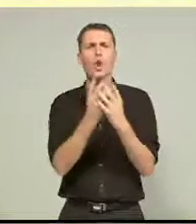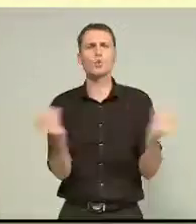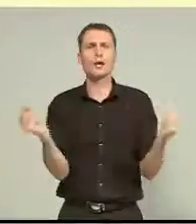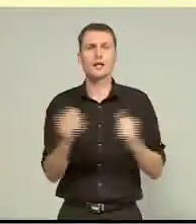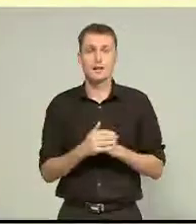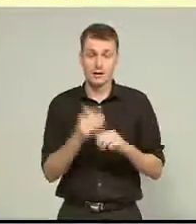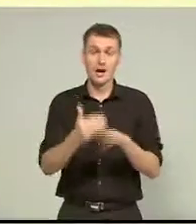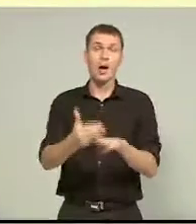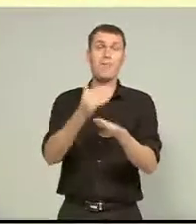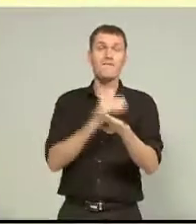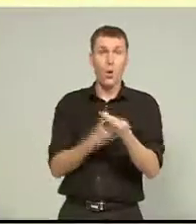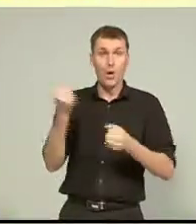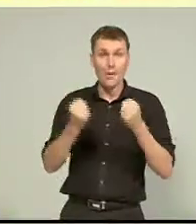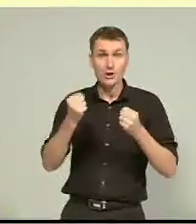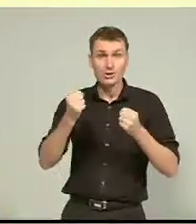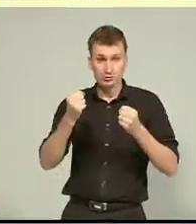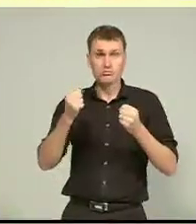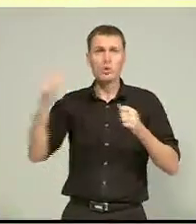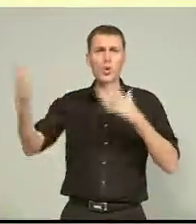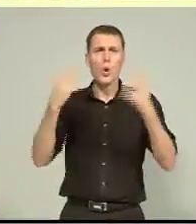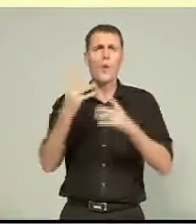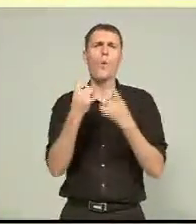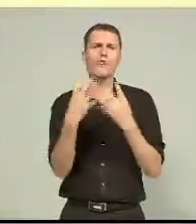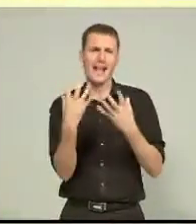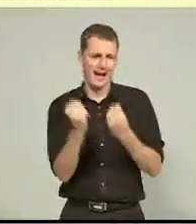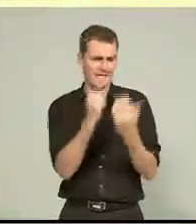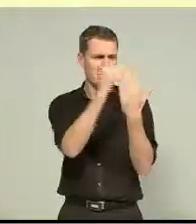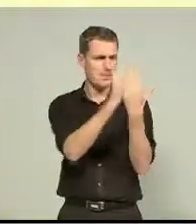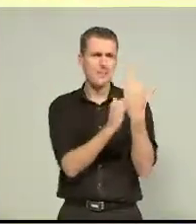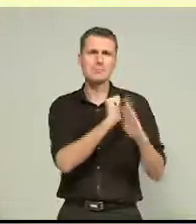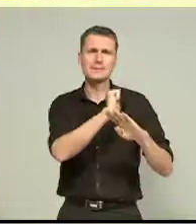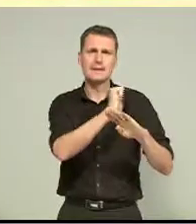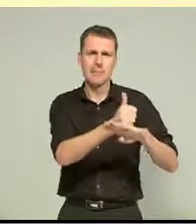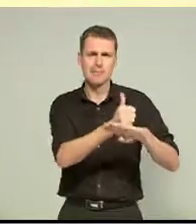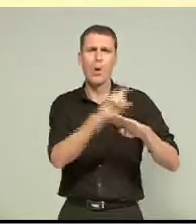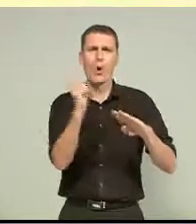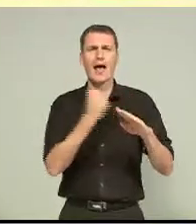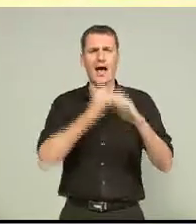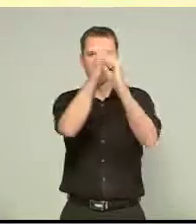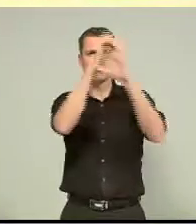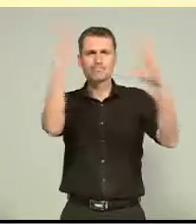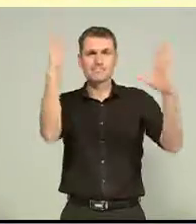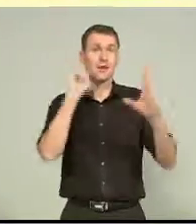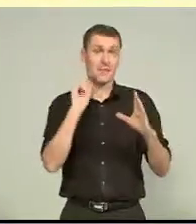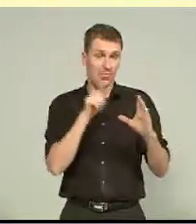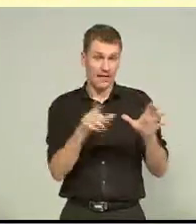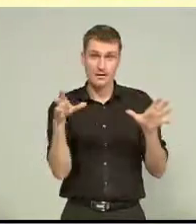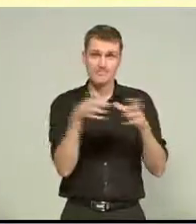prior to the March storm and ready in concept, but it took that task force and getting a dedicated team to